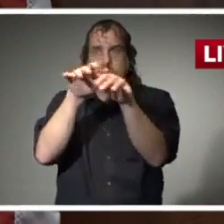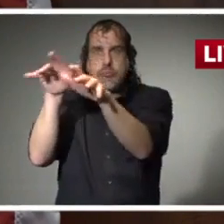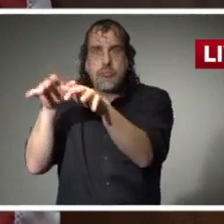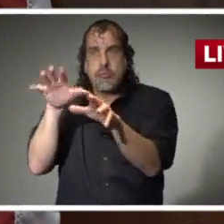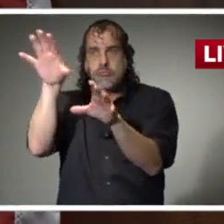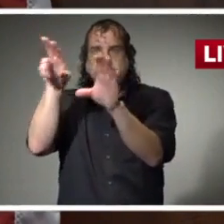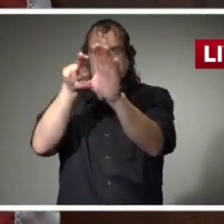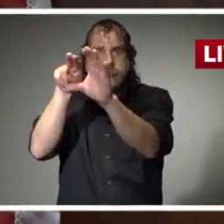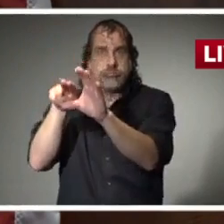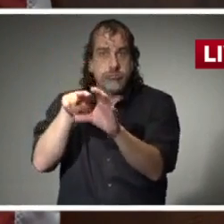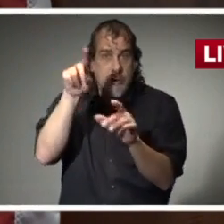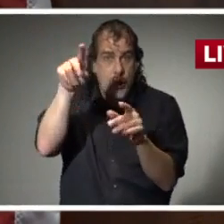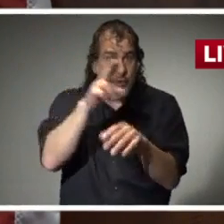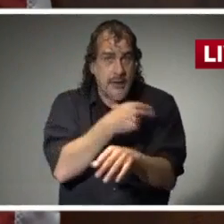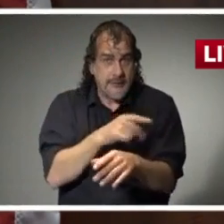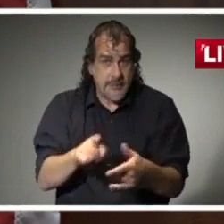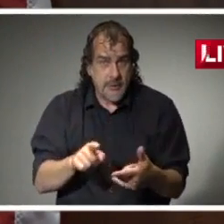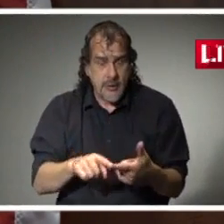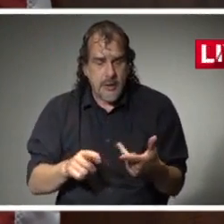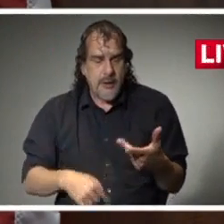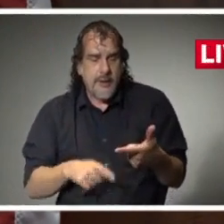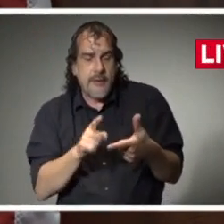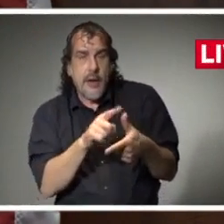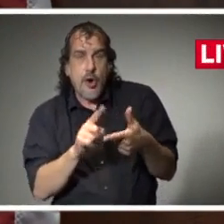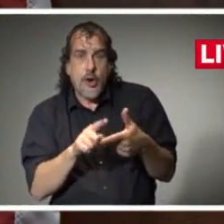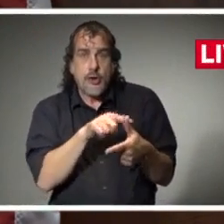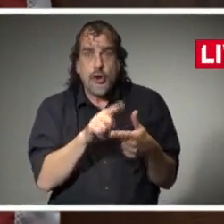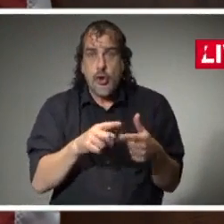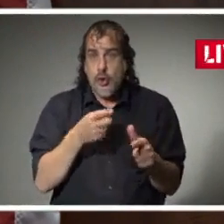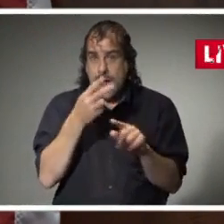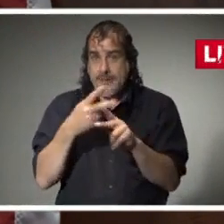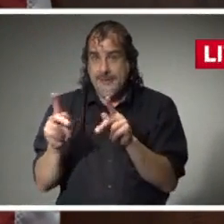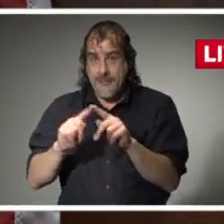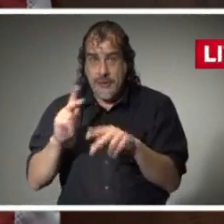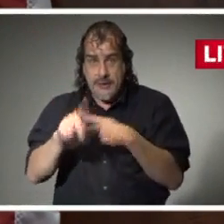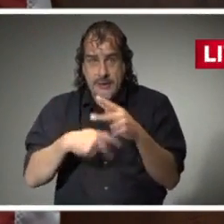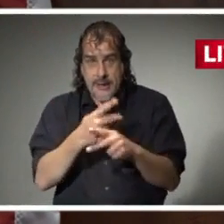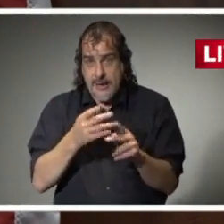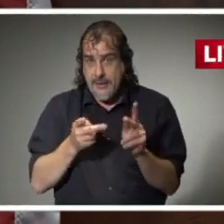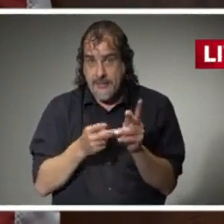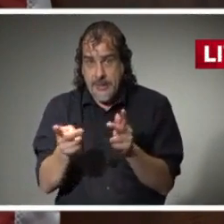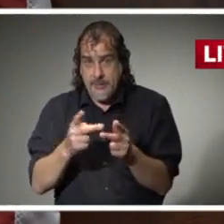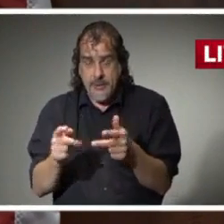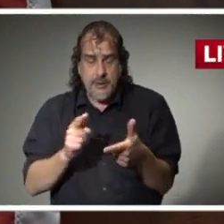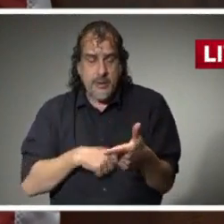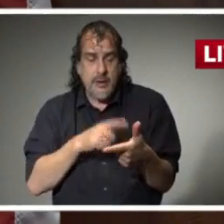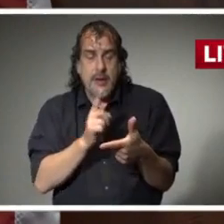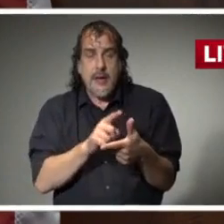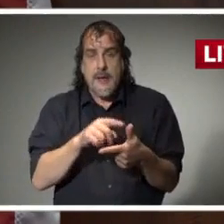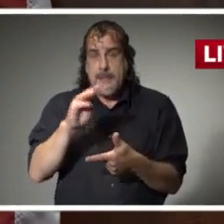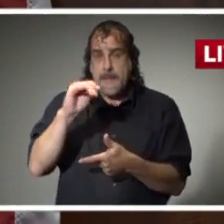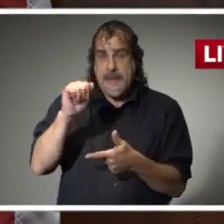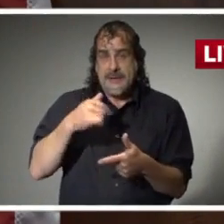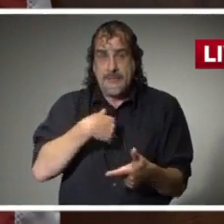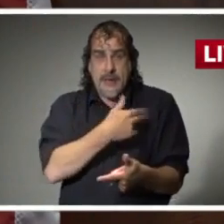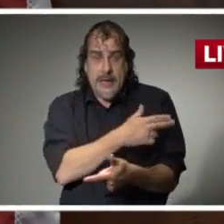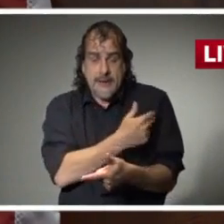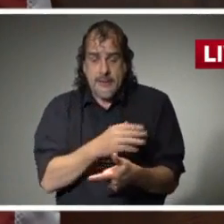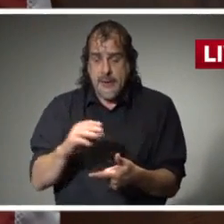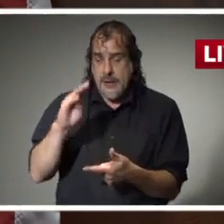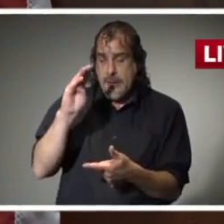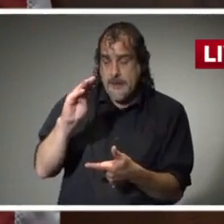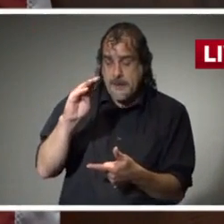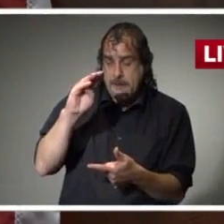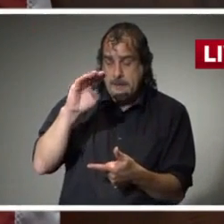Specifically, these are two pools of supplemental payments. The Mississippi Hospital Access Program, or MHAP,